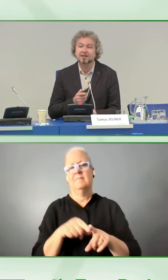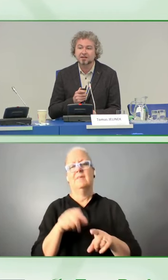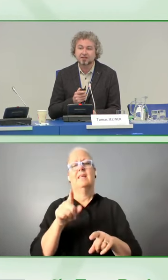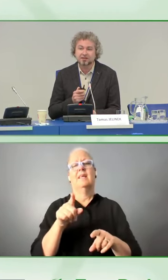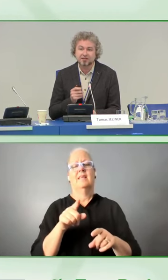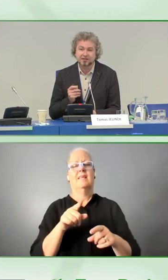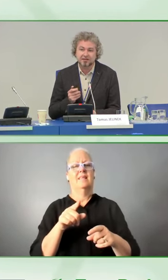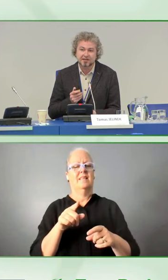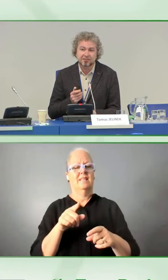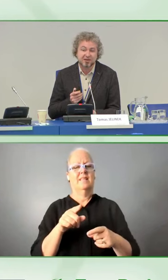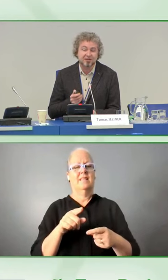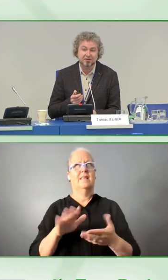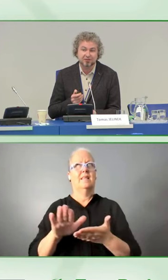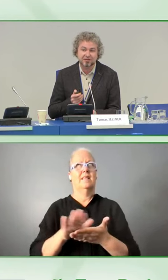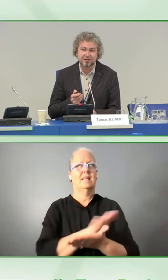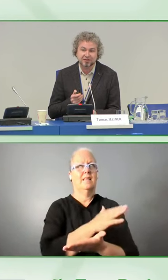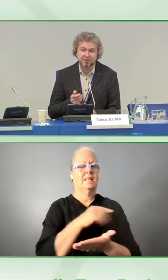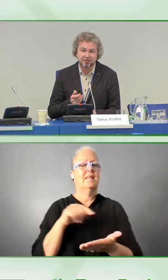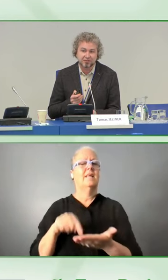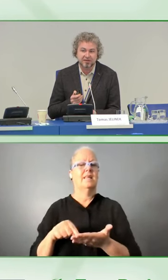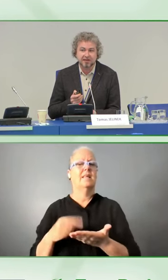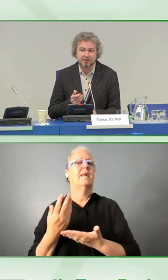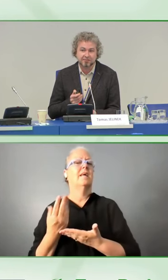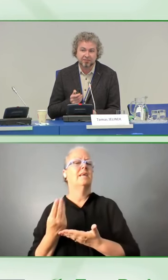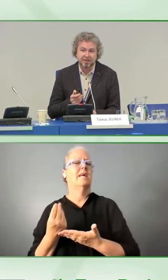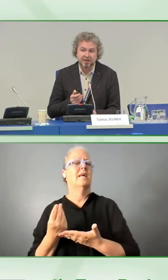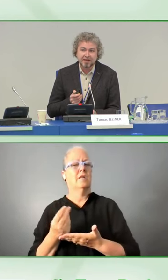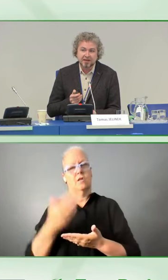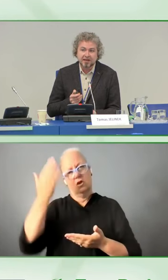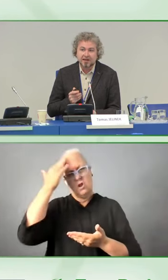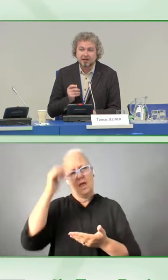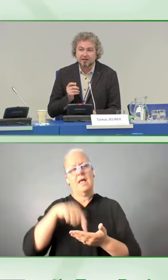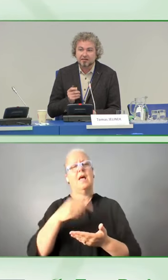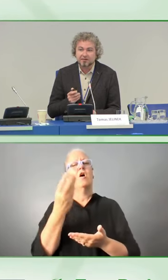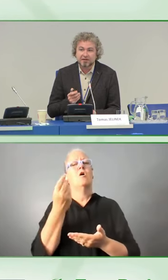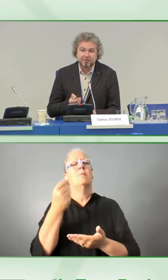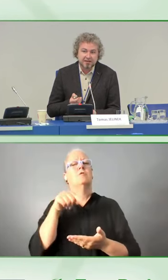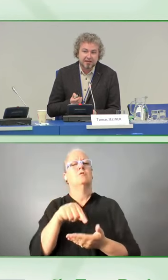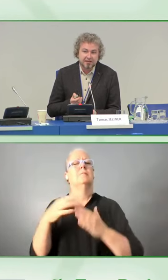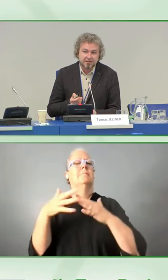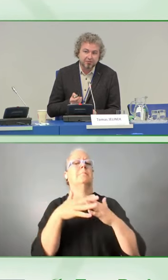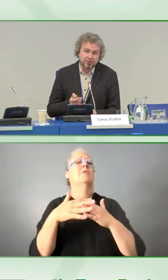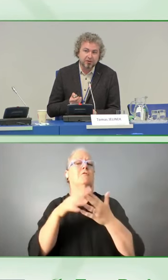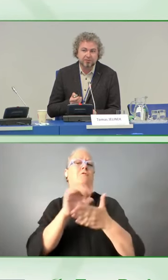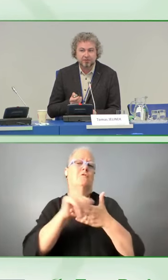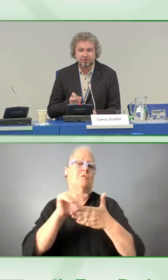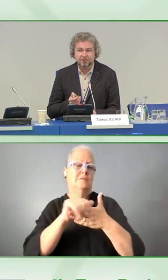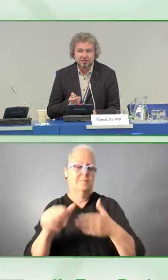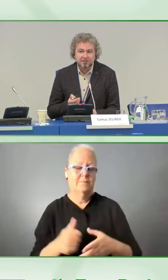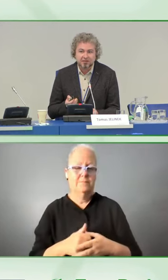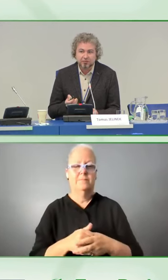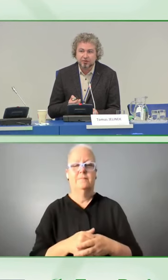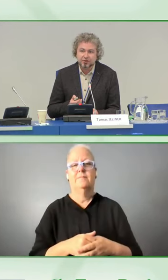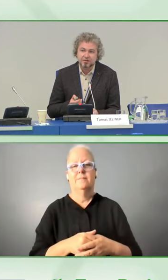hear the denomination of the US dollar. And we were thinking that both of these solutions